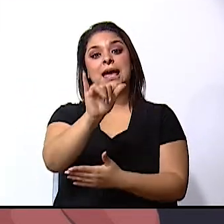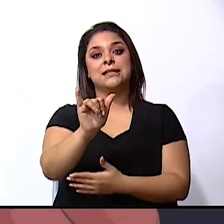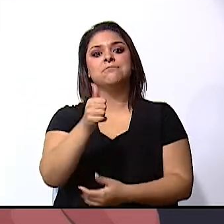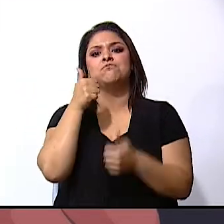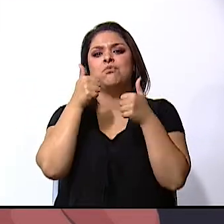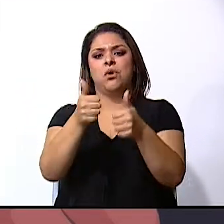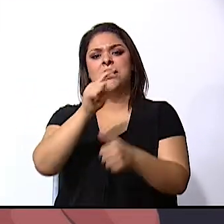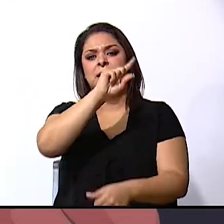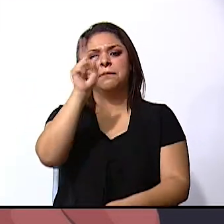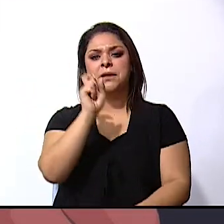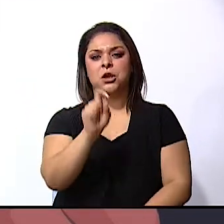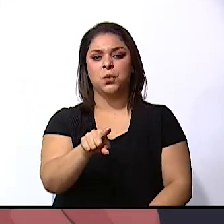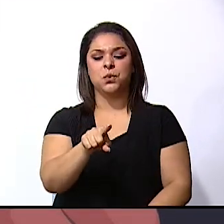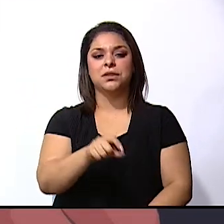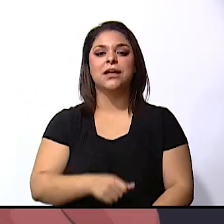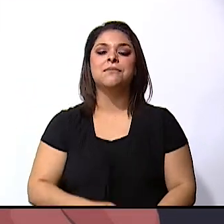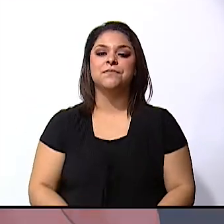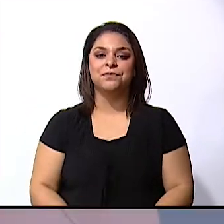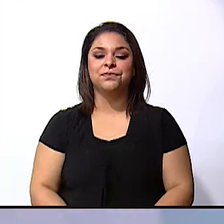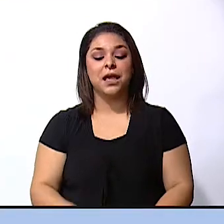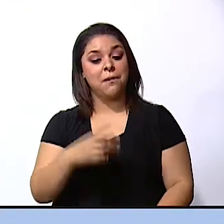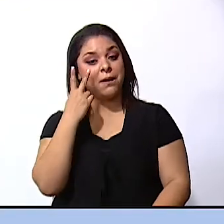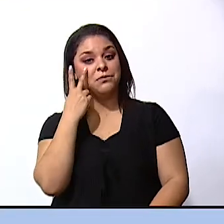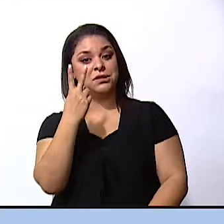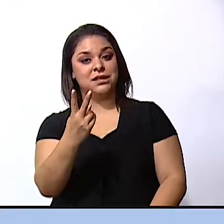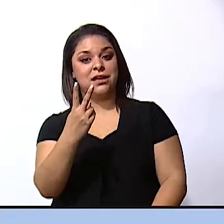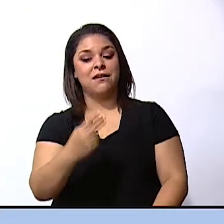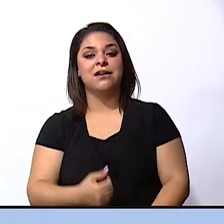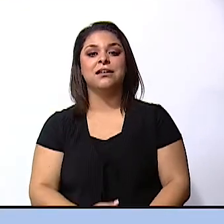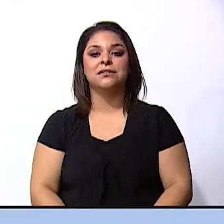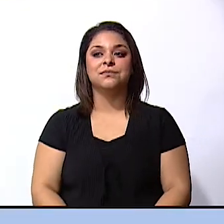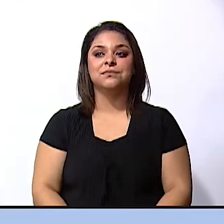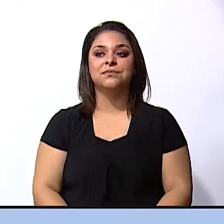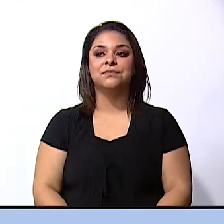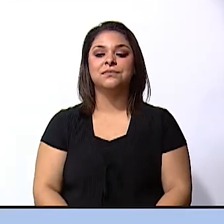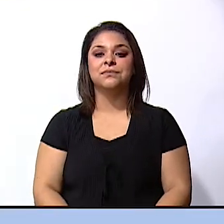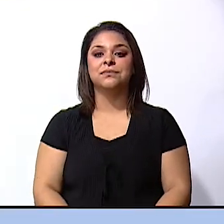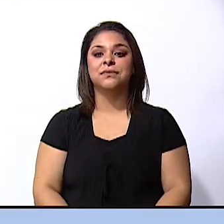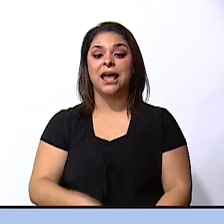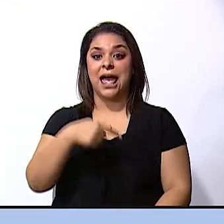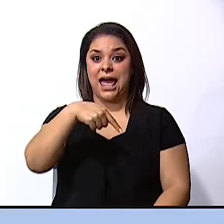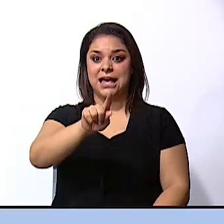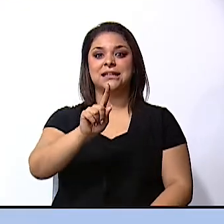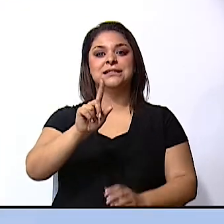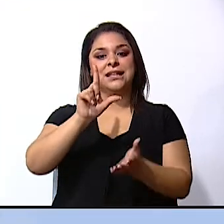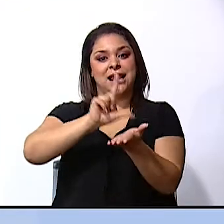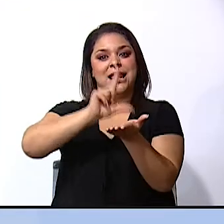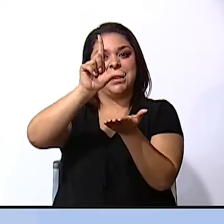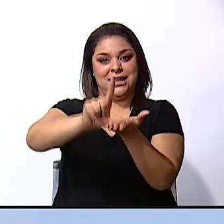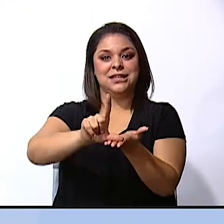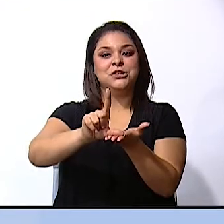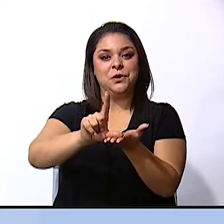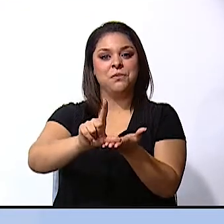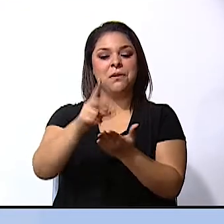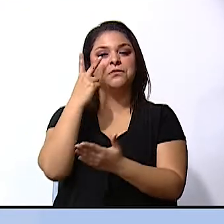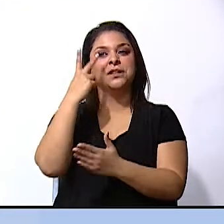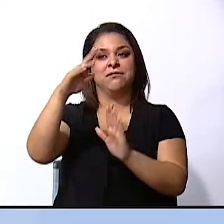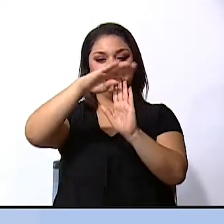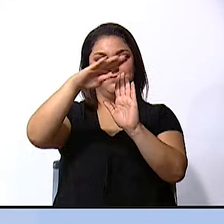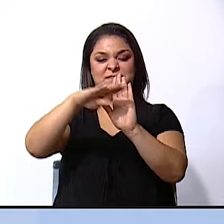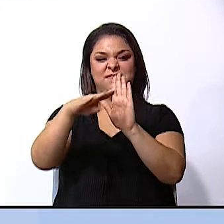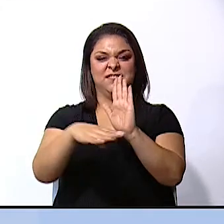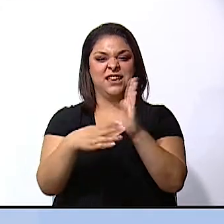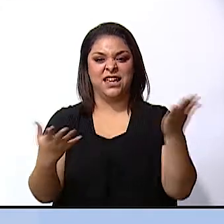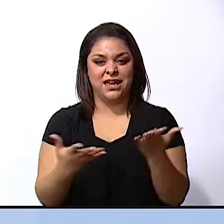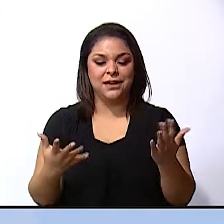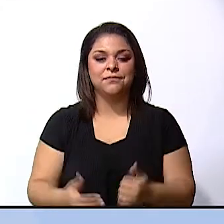arlene so let's take a look our for our lesson goals here we go we are